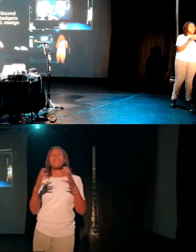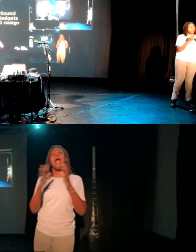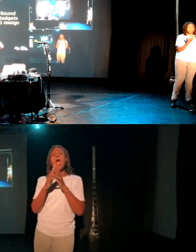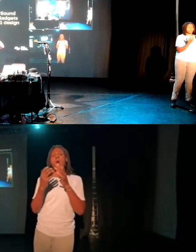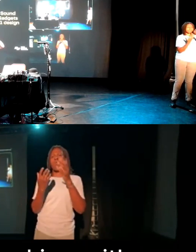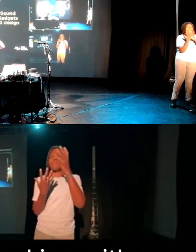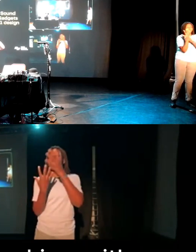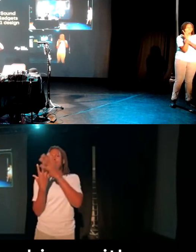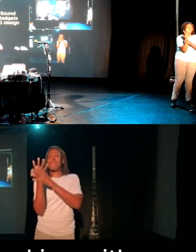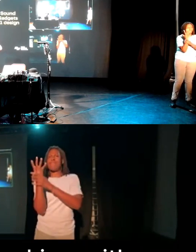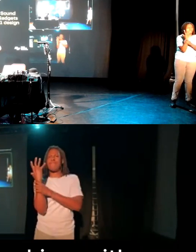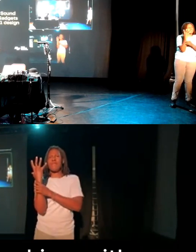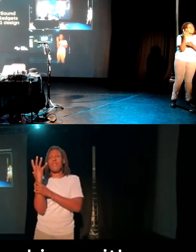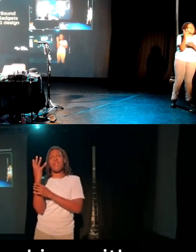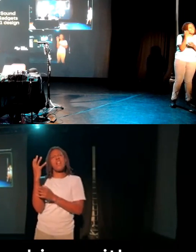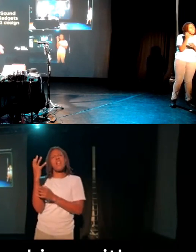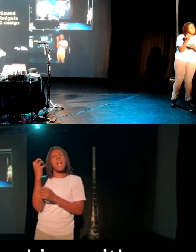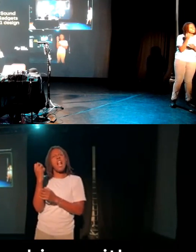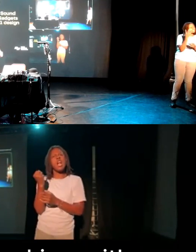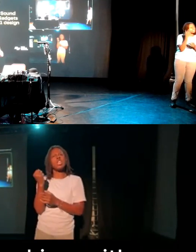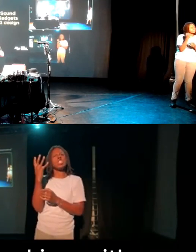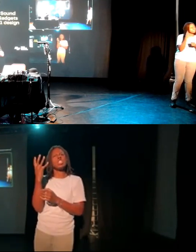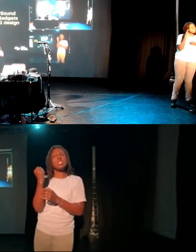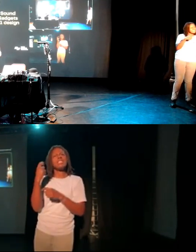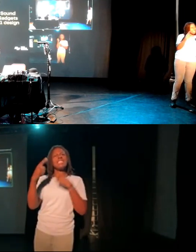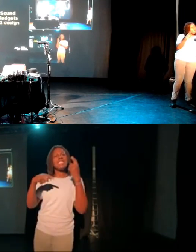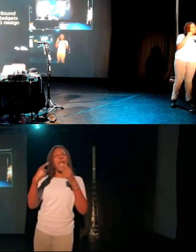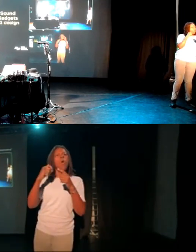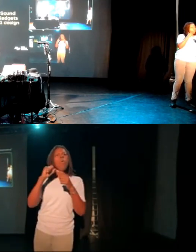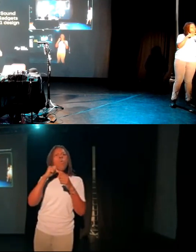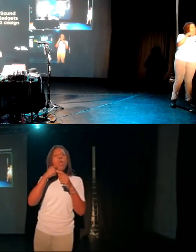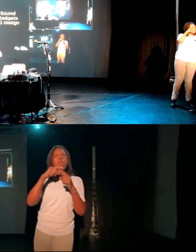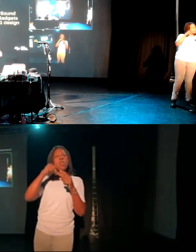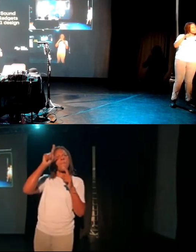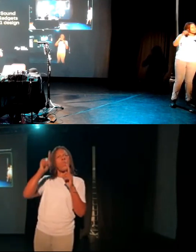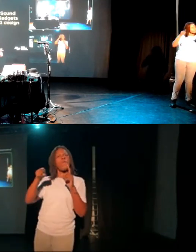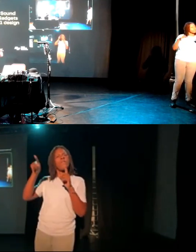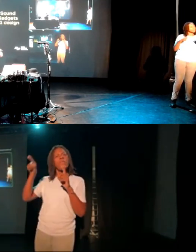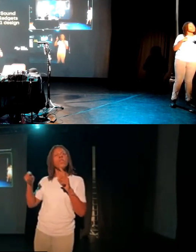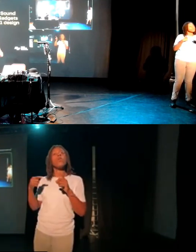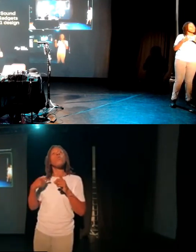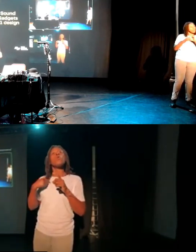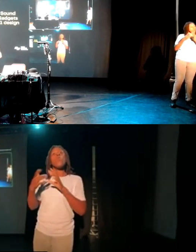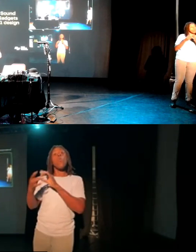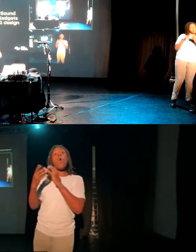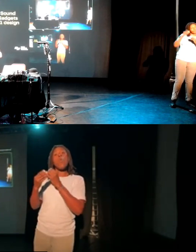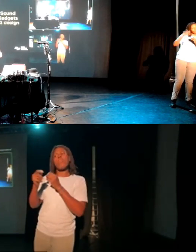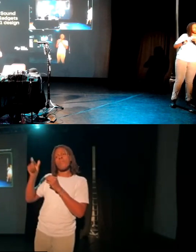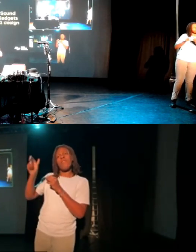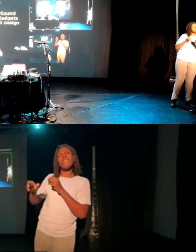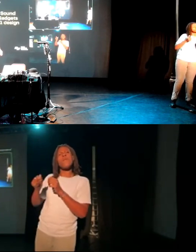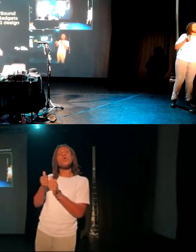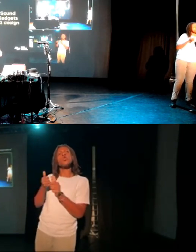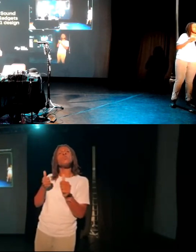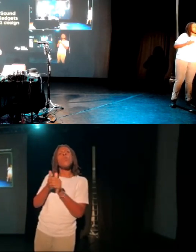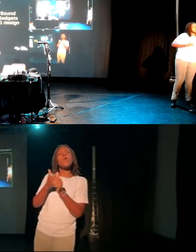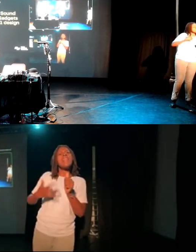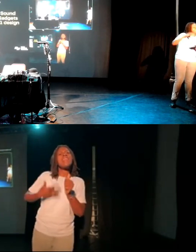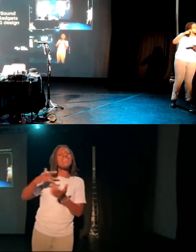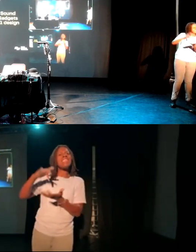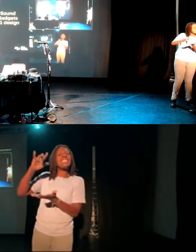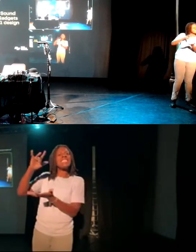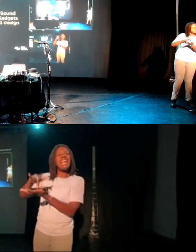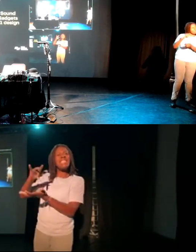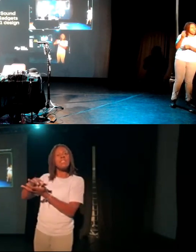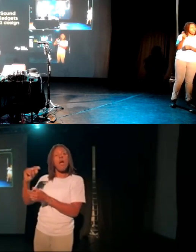clenched. And then we went back and started working with people from one of the supported living centers that we work with quite regularly. And realized that even